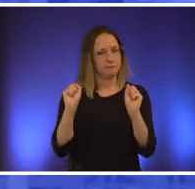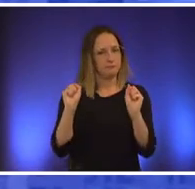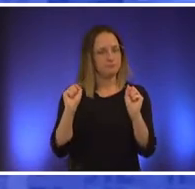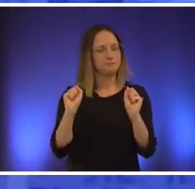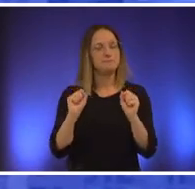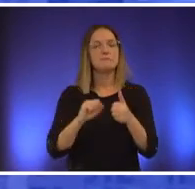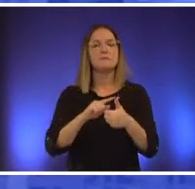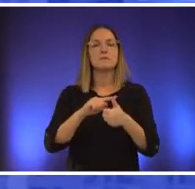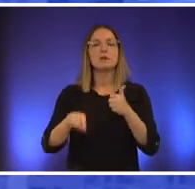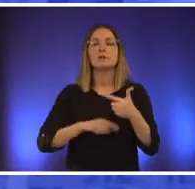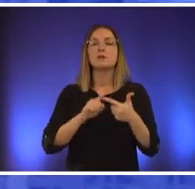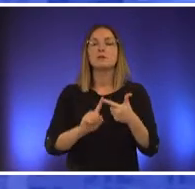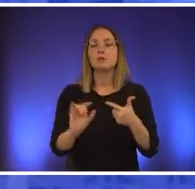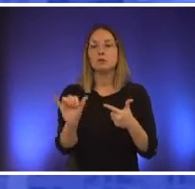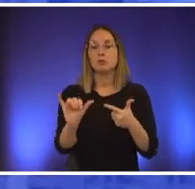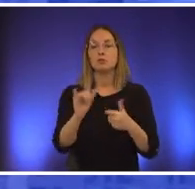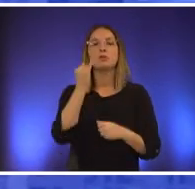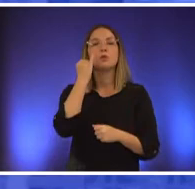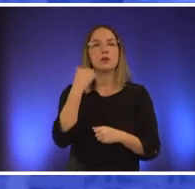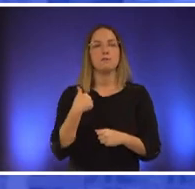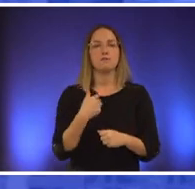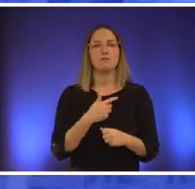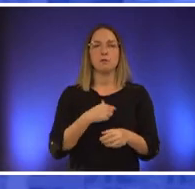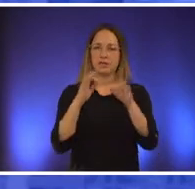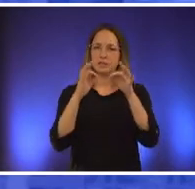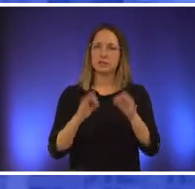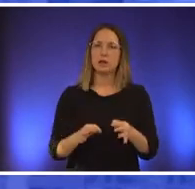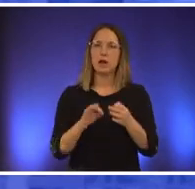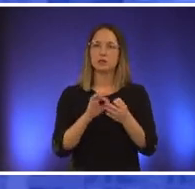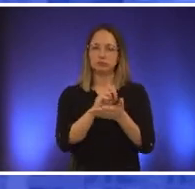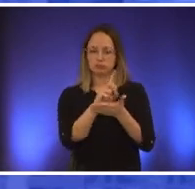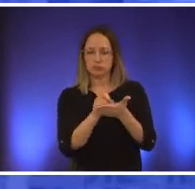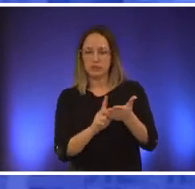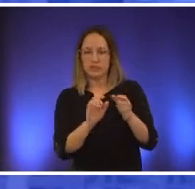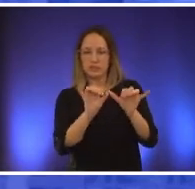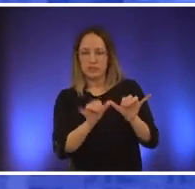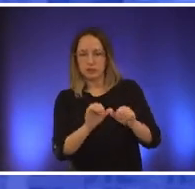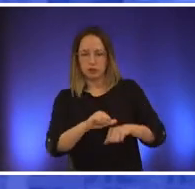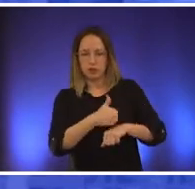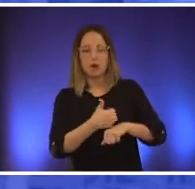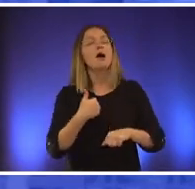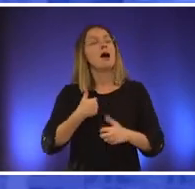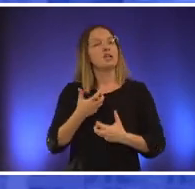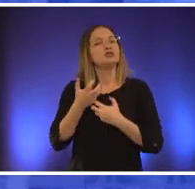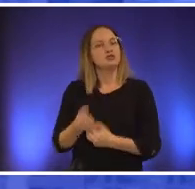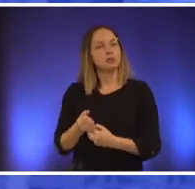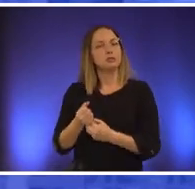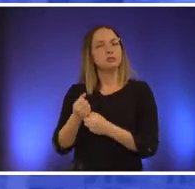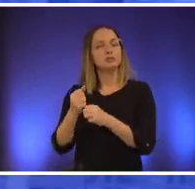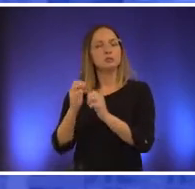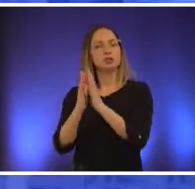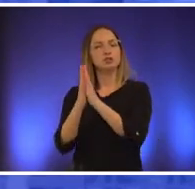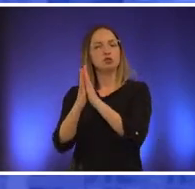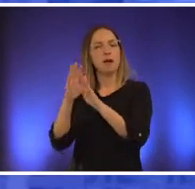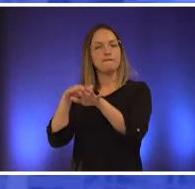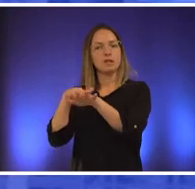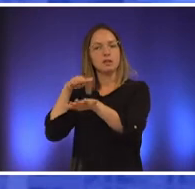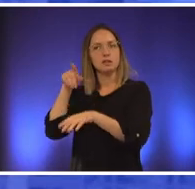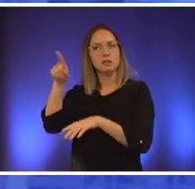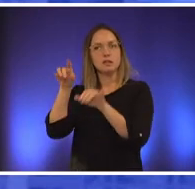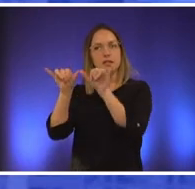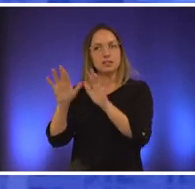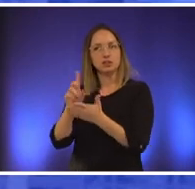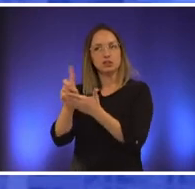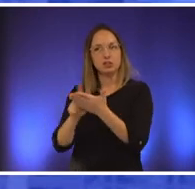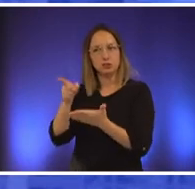just if we're going to if we're going to re-engineer something i trust traffic engineers but i also want to double check because i know that